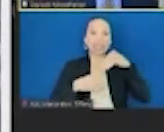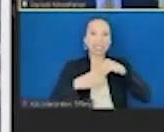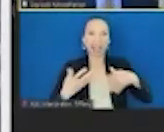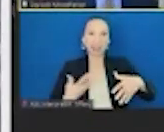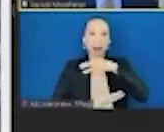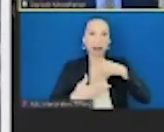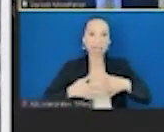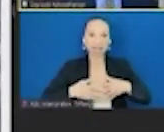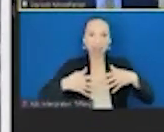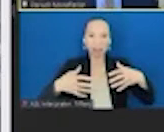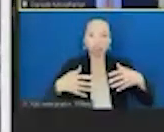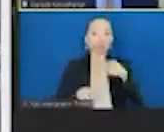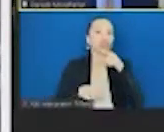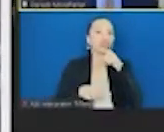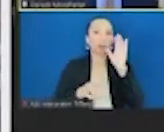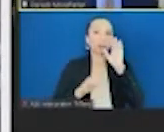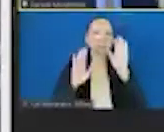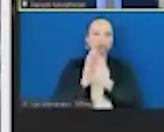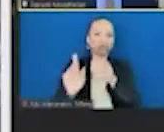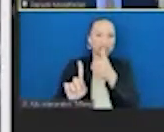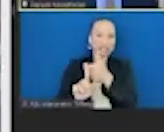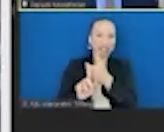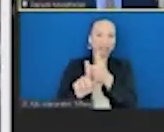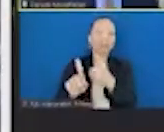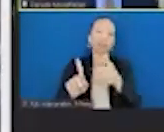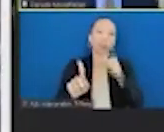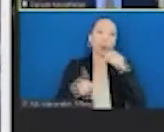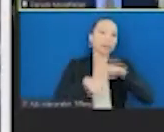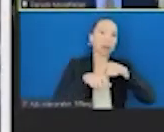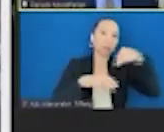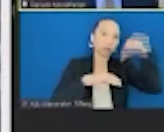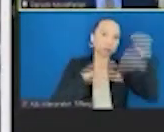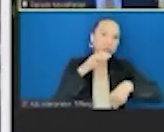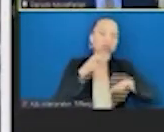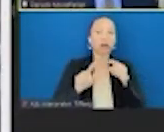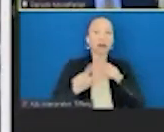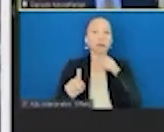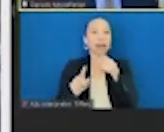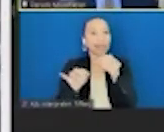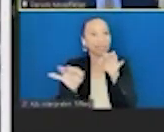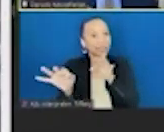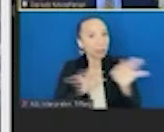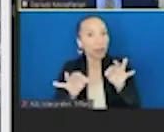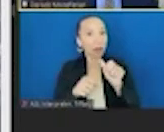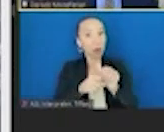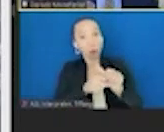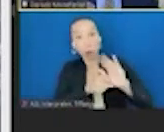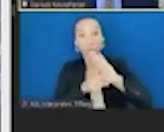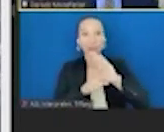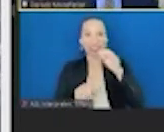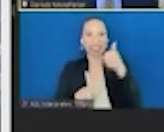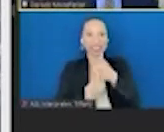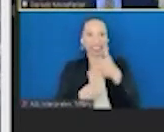here, I won't go into the details, but this cartoon here shows all the ways that COVID-19 is actually a virus that attacks the blood vessels,